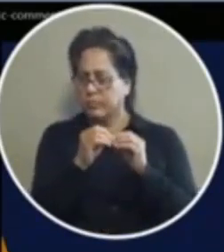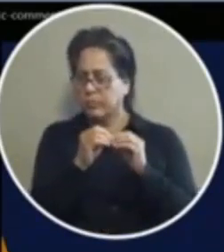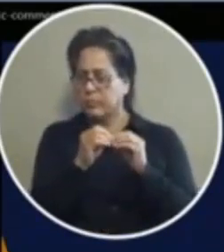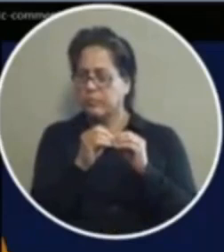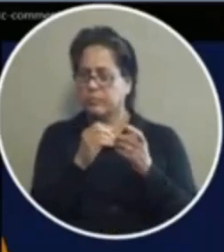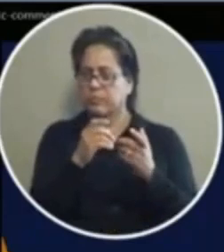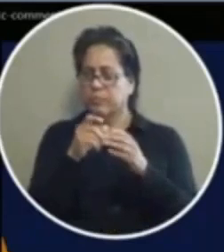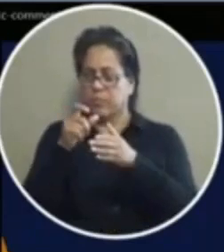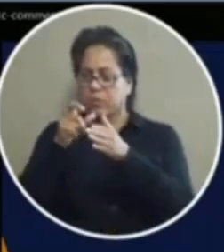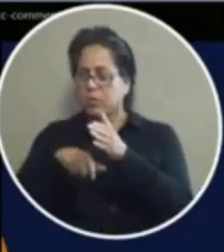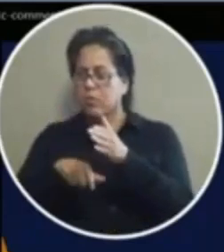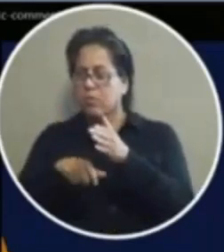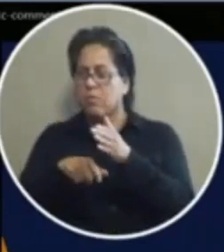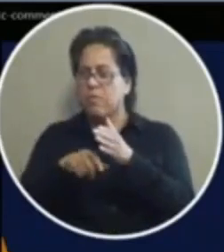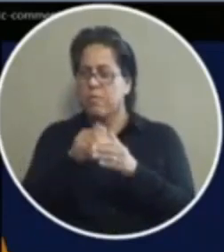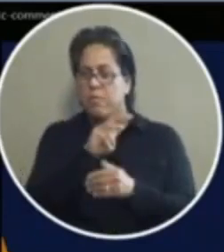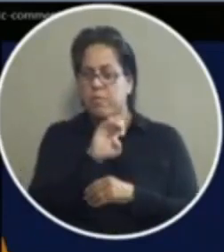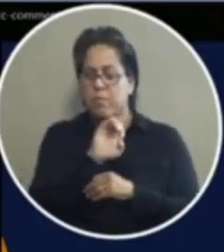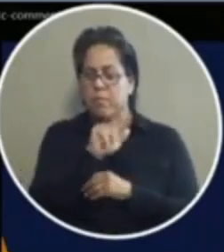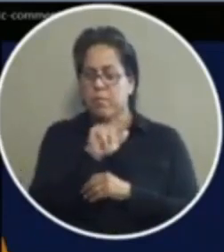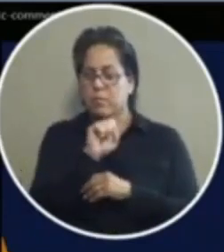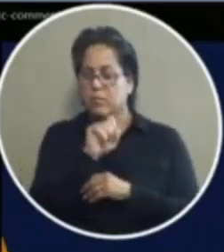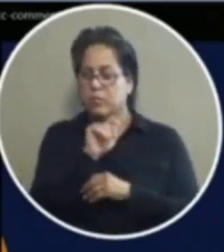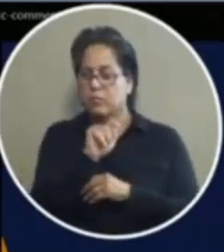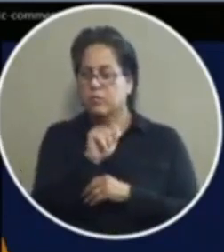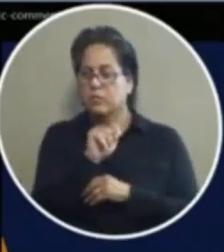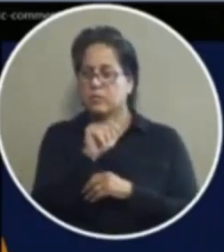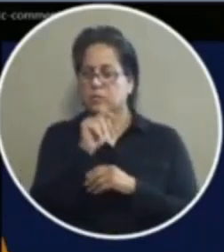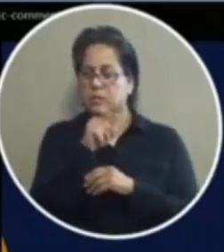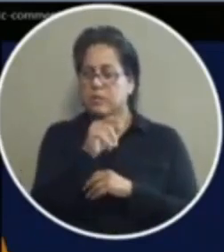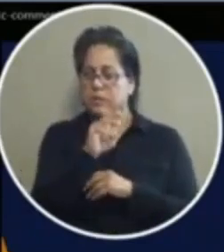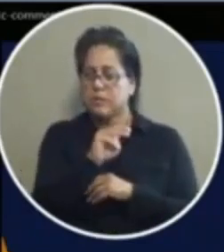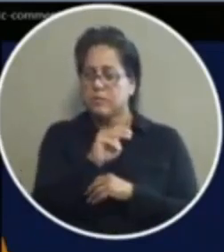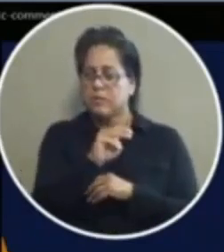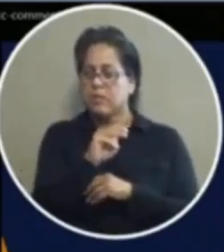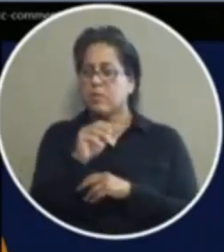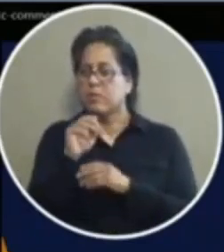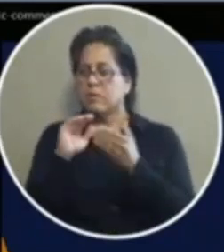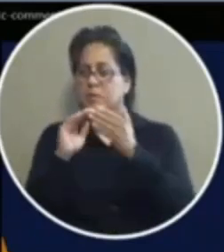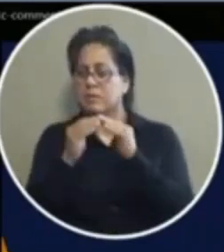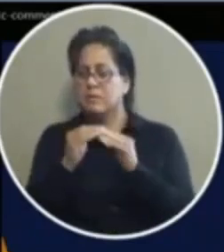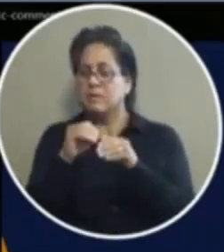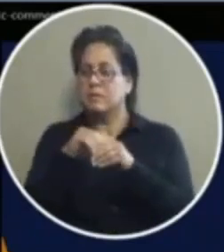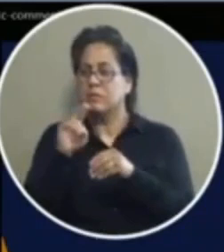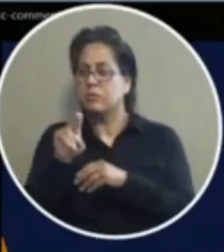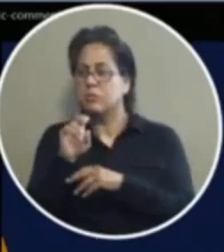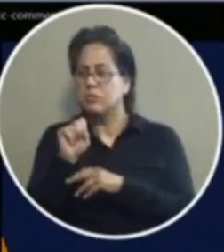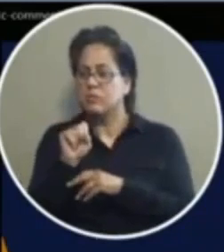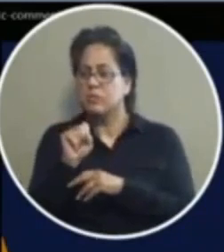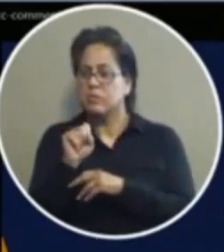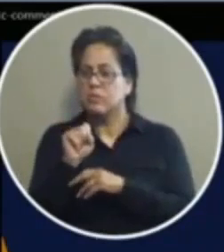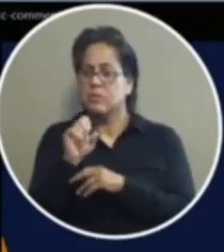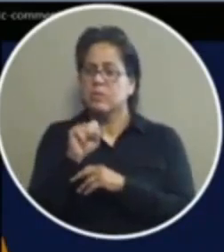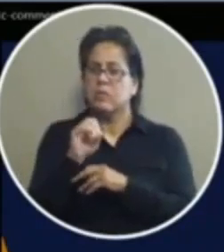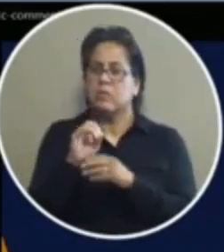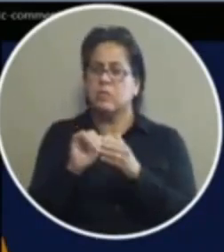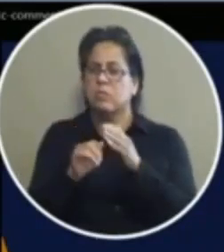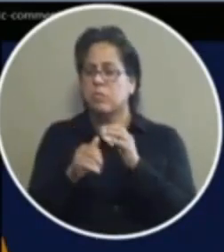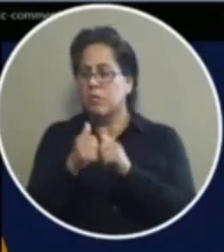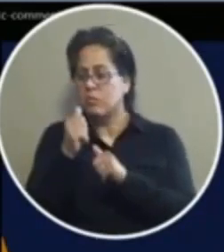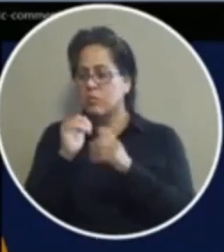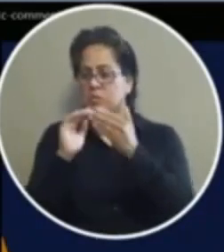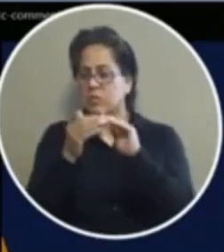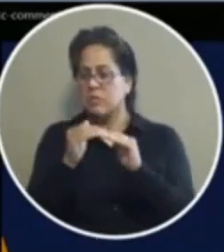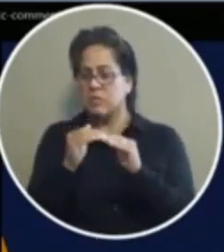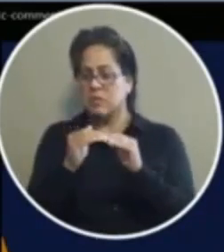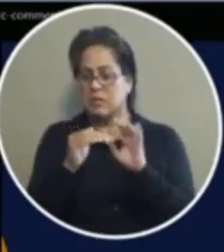i found an article by 24 7 wallstreet.com that listed the 10 most and least literate cities in the united states the list of the most literate cities